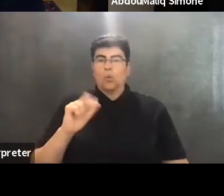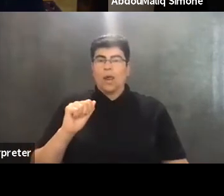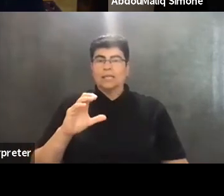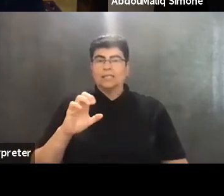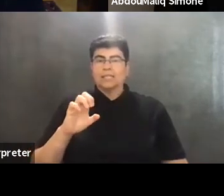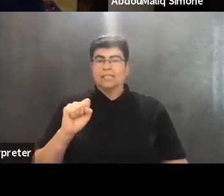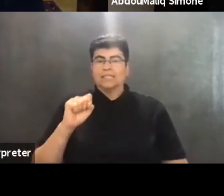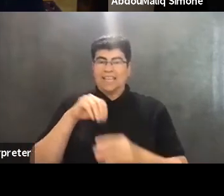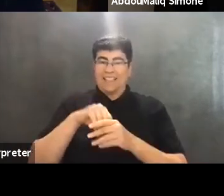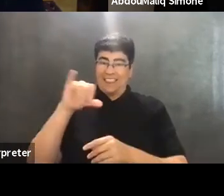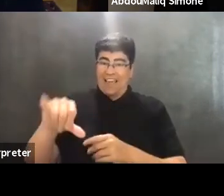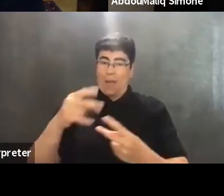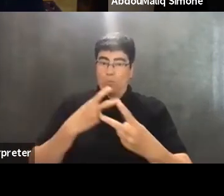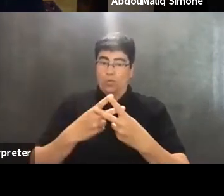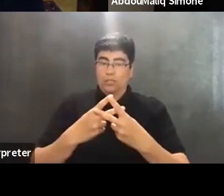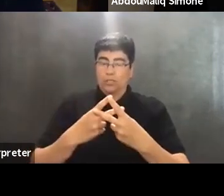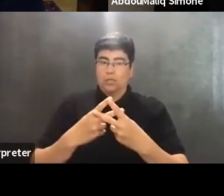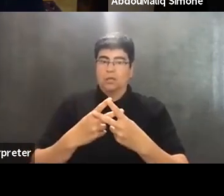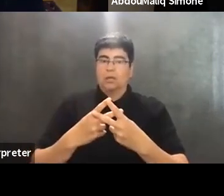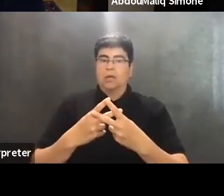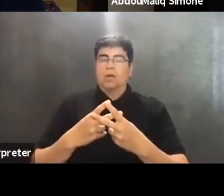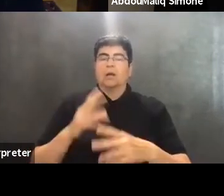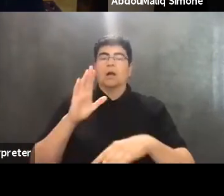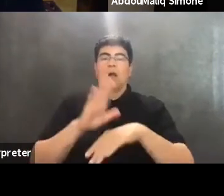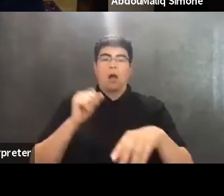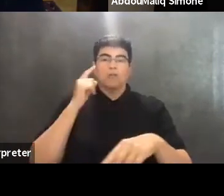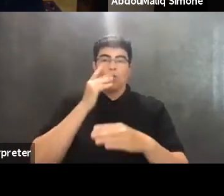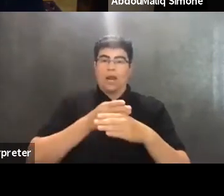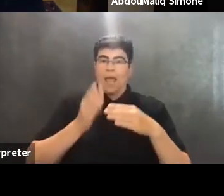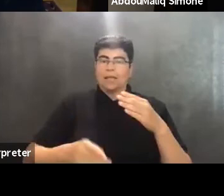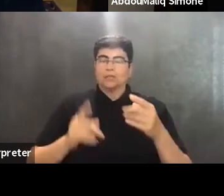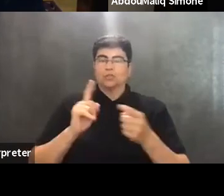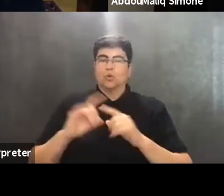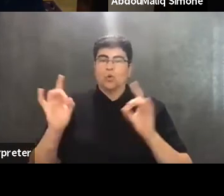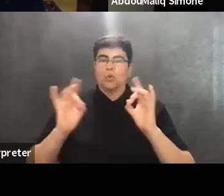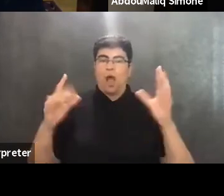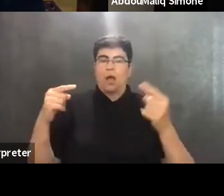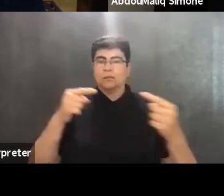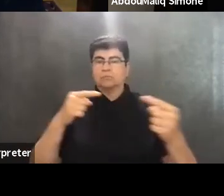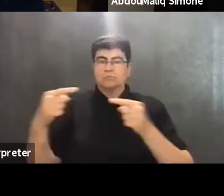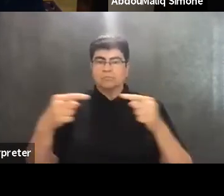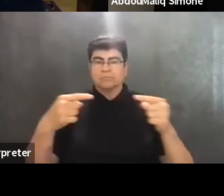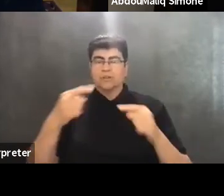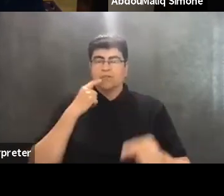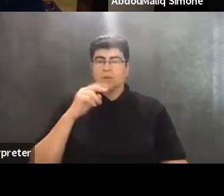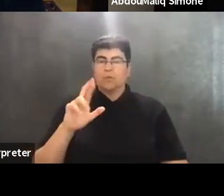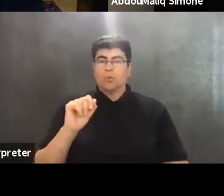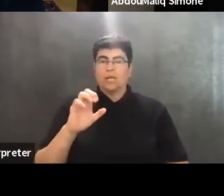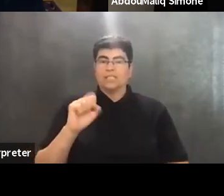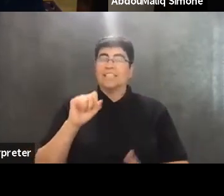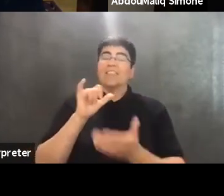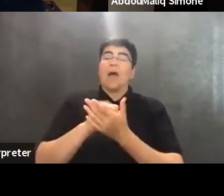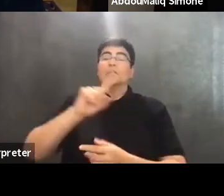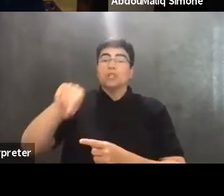in that prison called for an end to the hostility among the races as the only way they